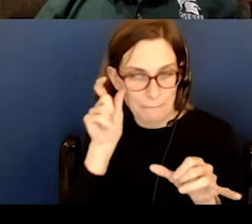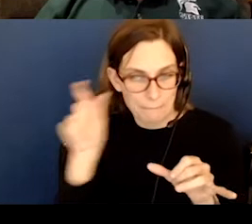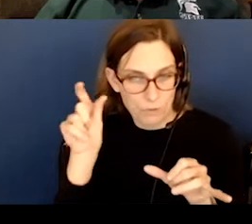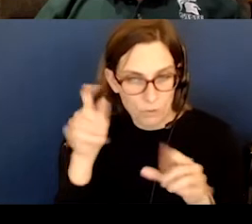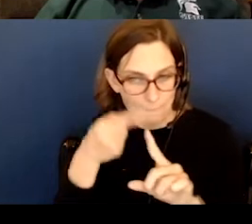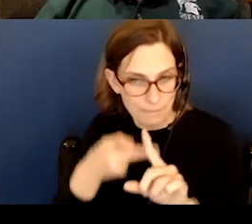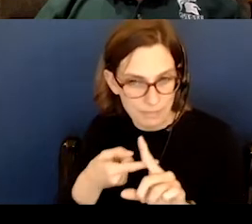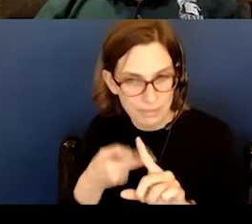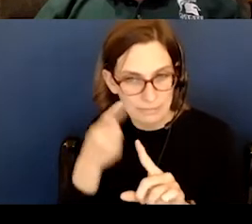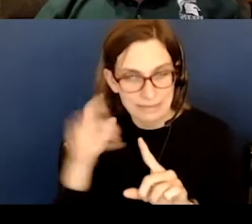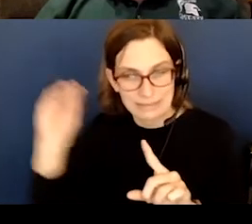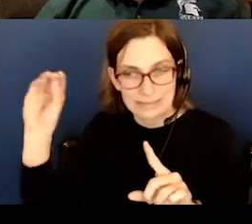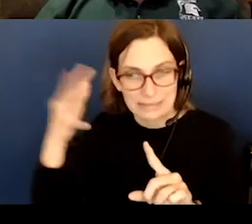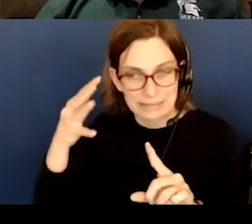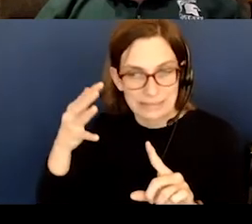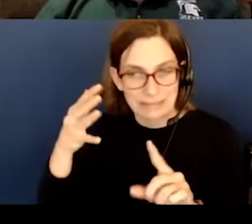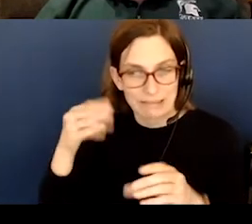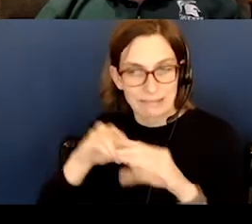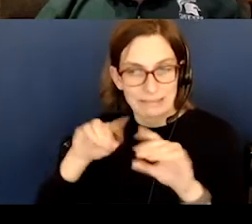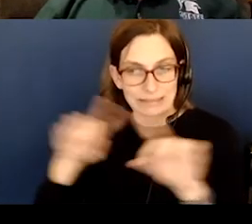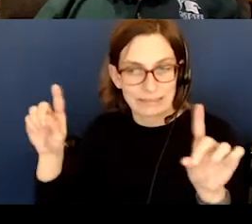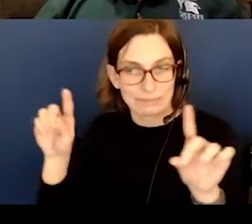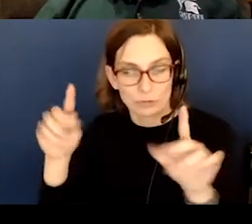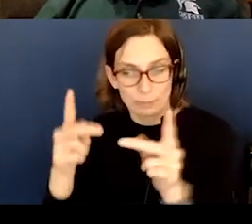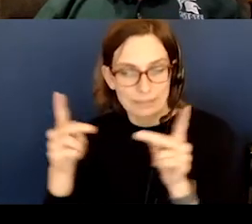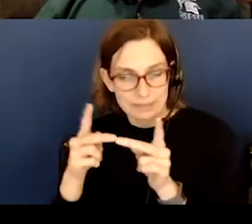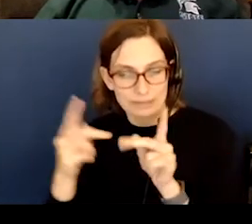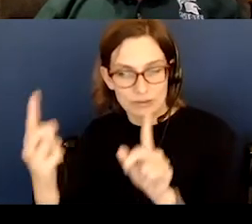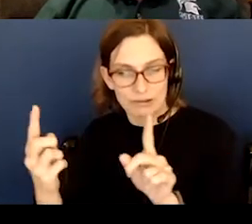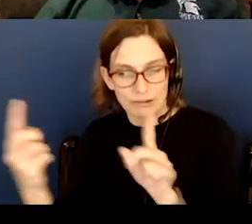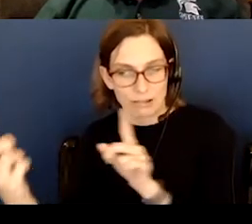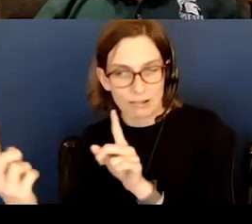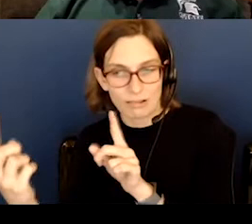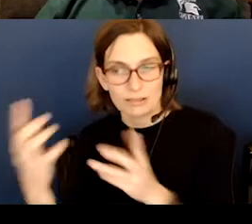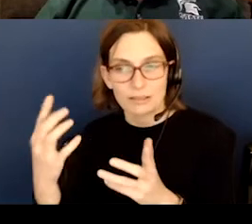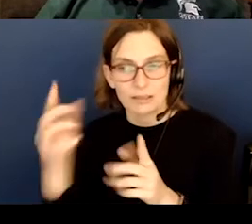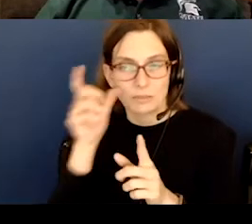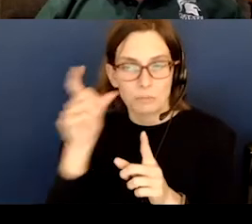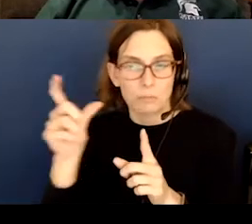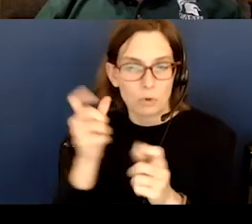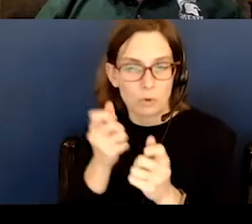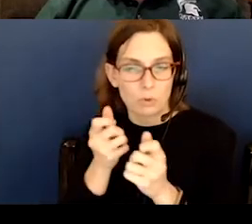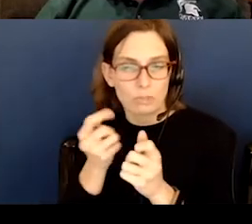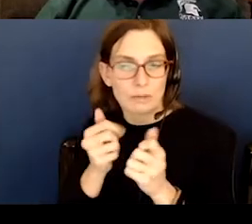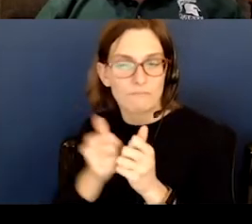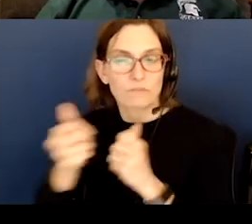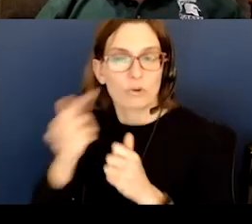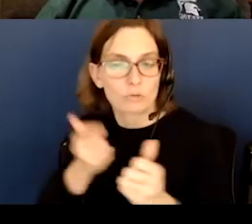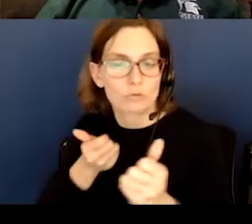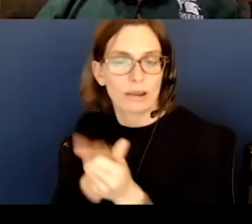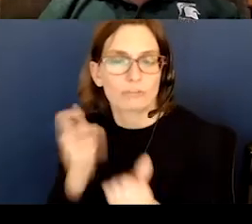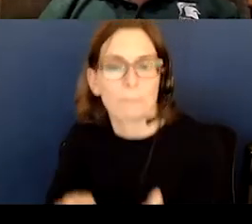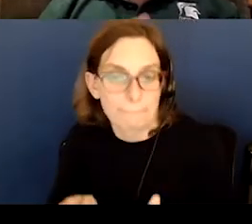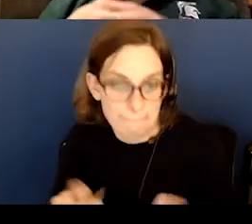sun is now in a different position from our perspective. And the moon has to travel a little bit further to catch up.